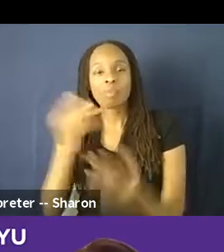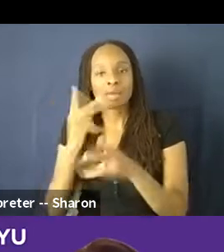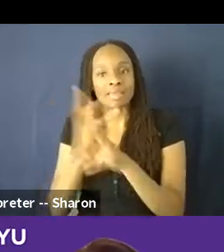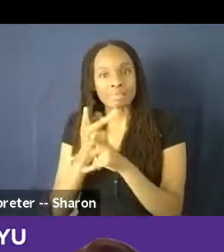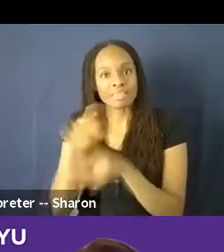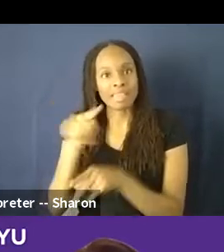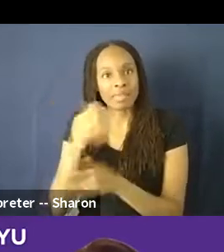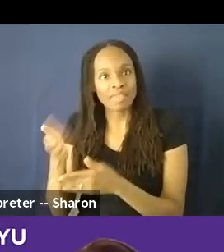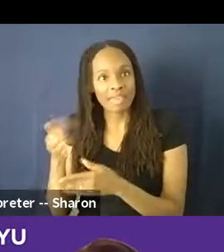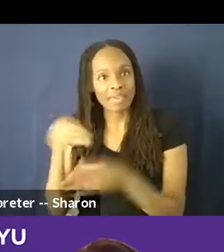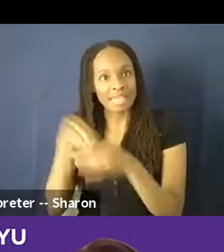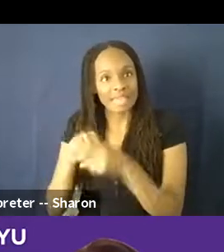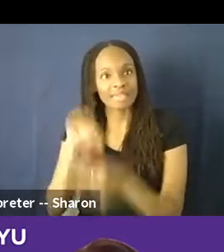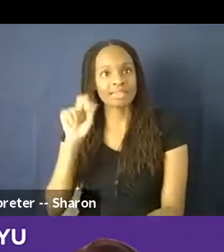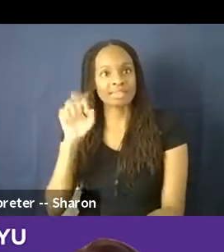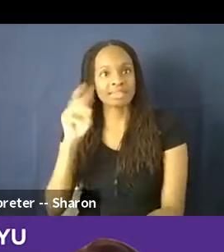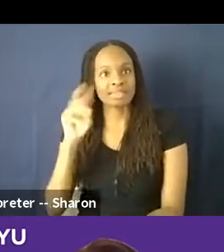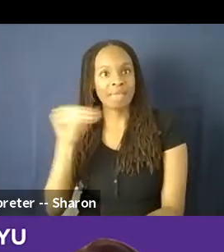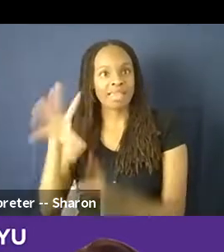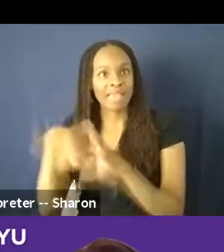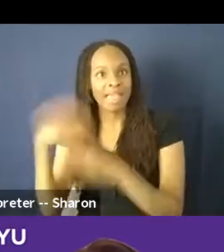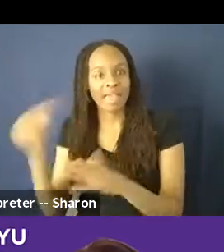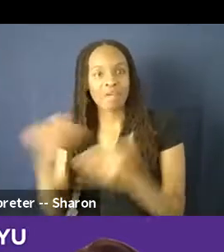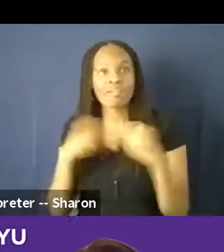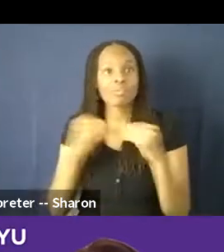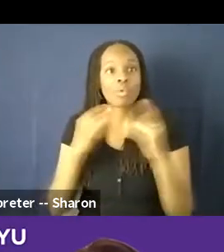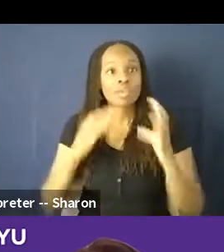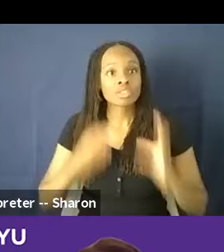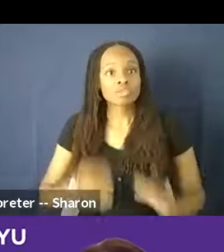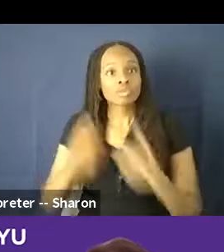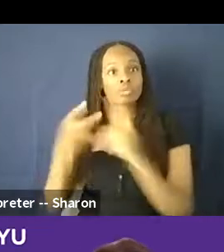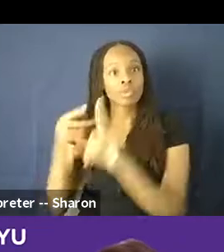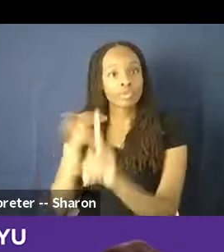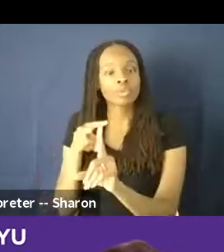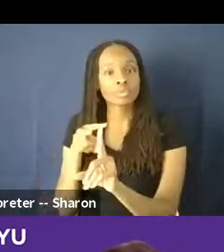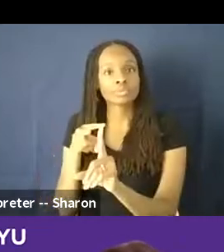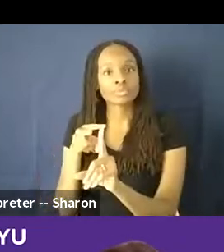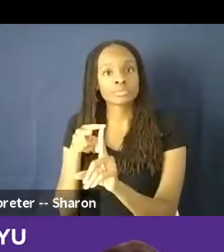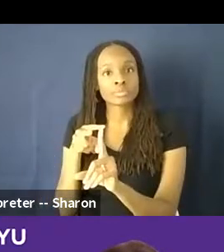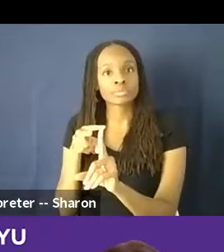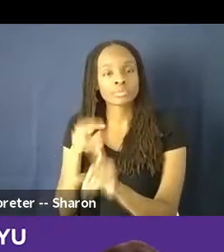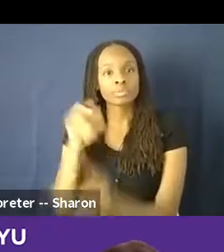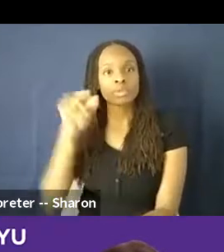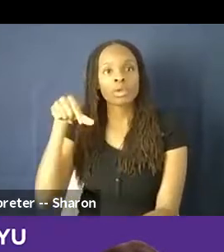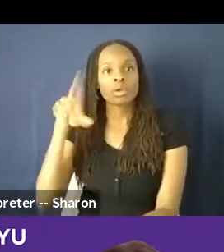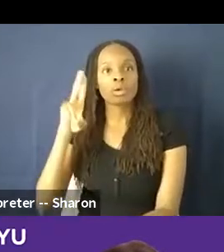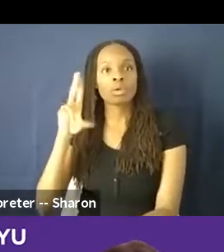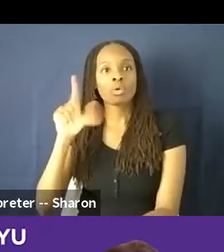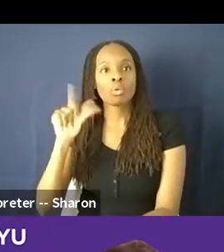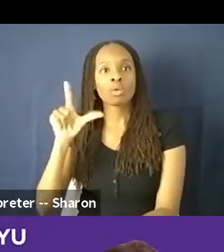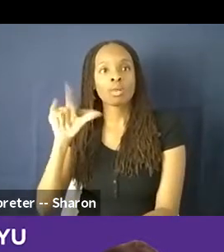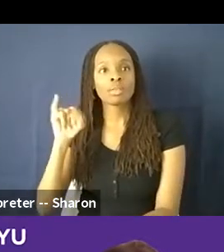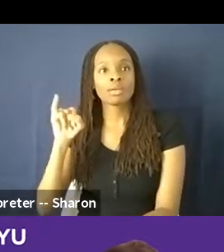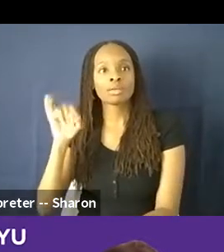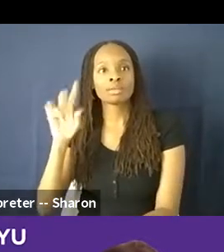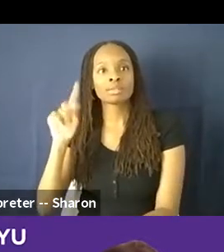So we do have a lot of more consumer point of view, qualitative, baked into a lot of our